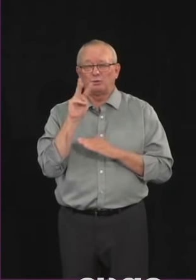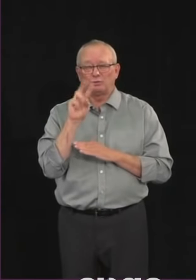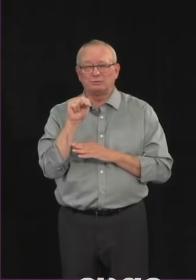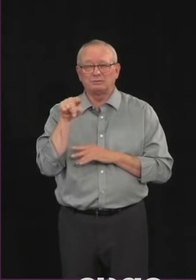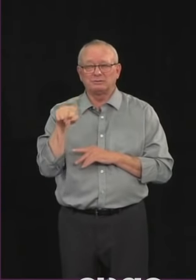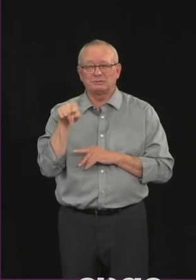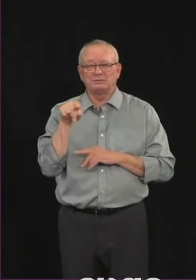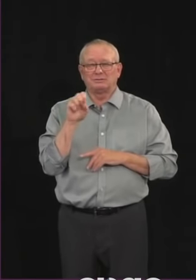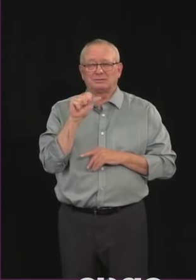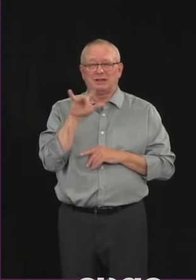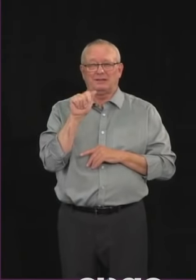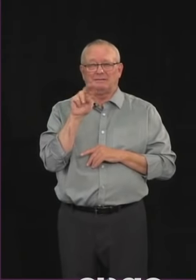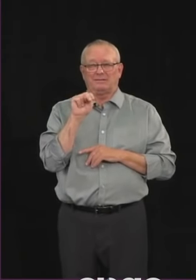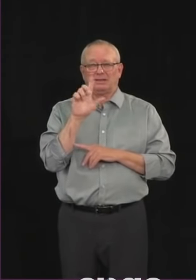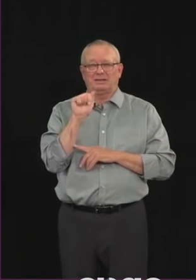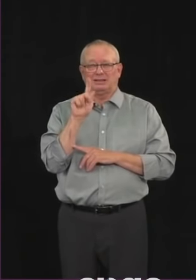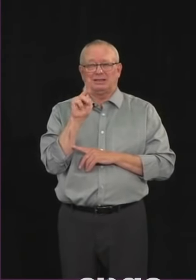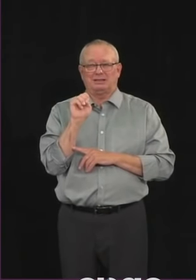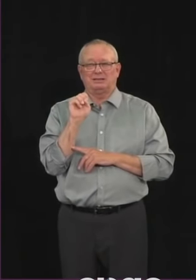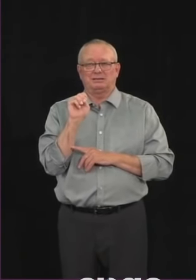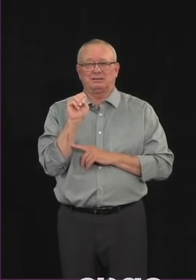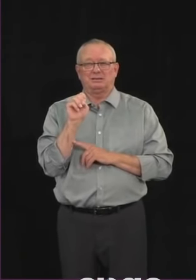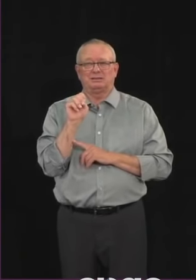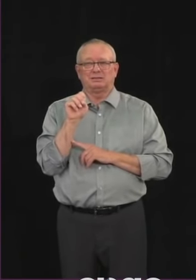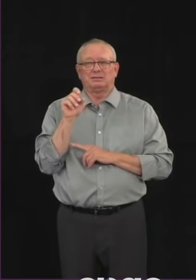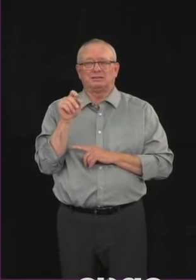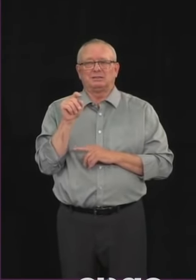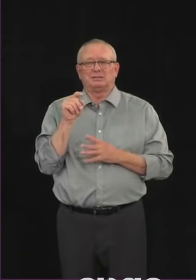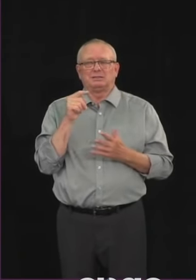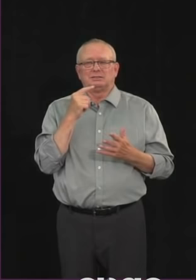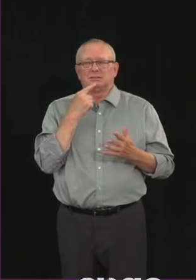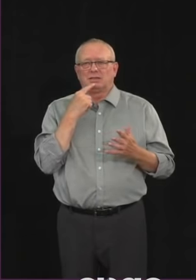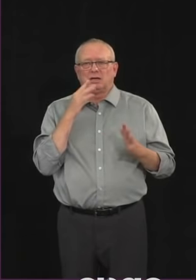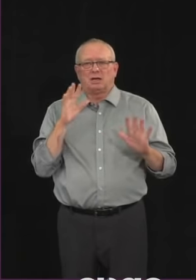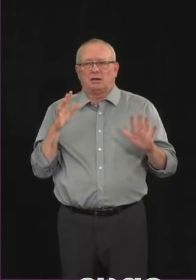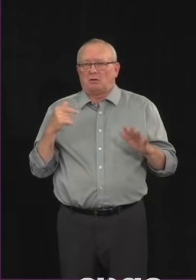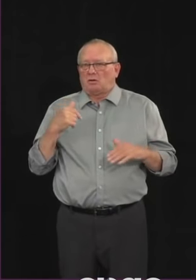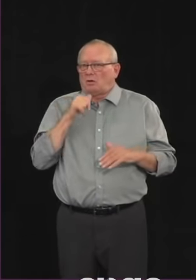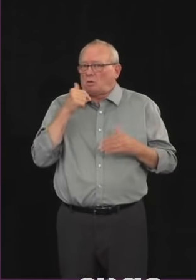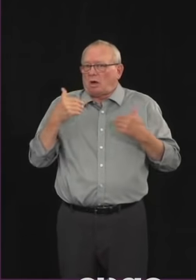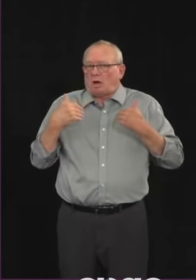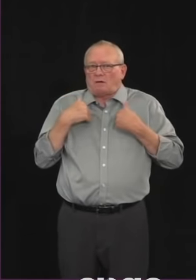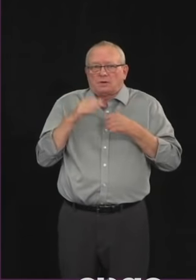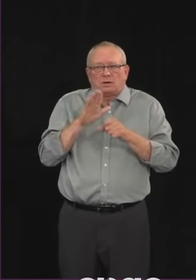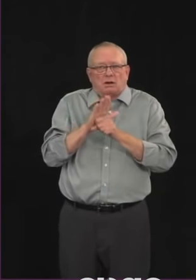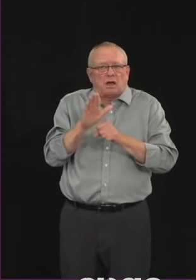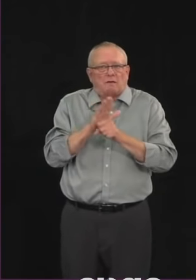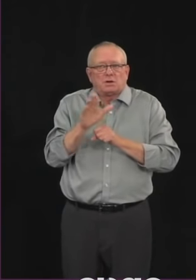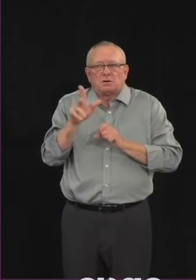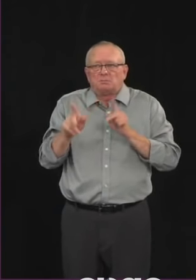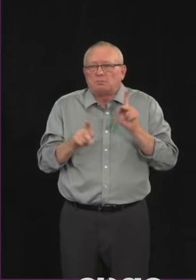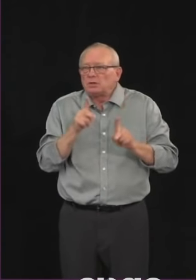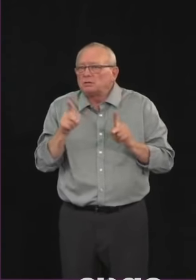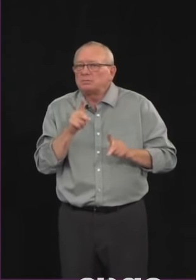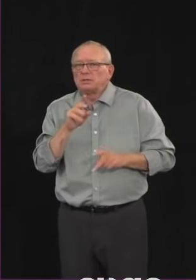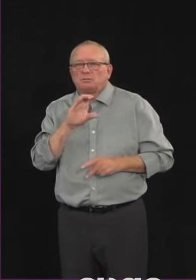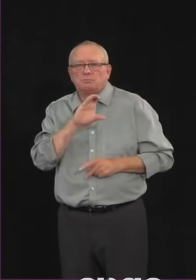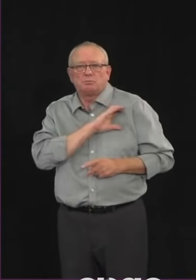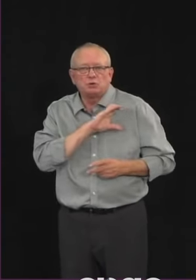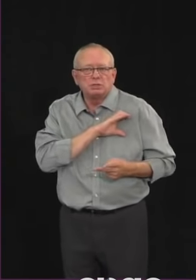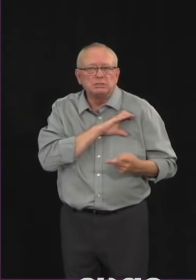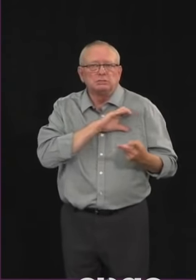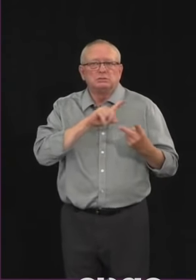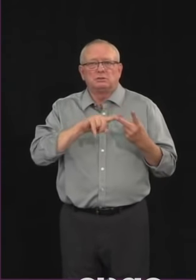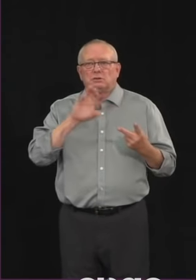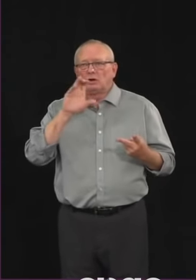that they neither have the jurisdiction nor the resources to control crowds and only the RCMP or Alberta Health can help them with it. They're